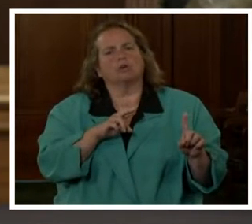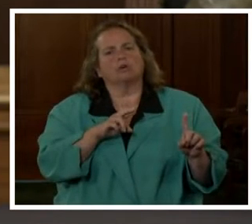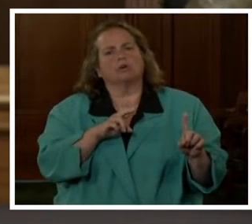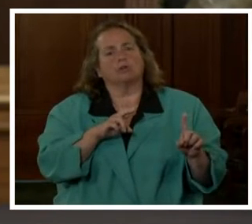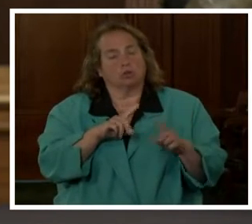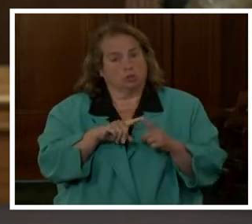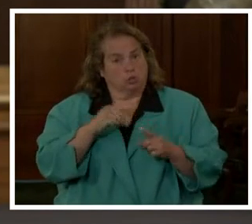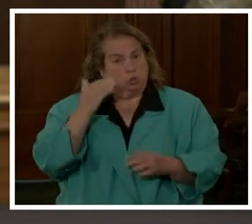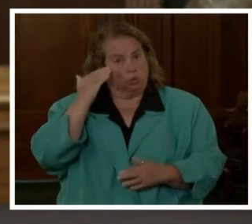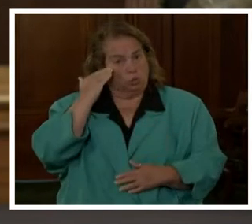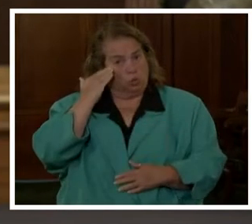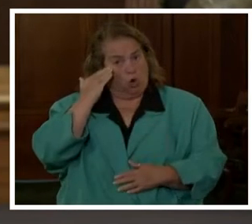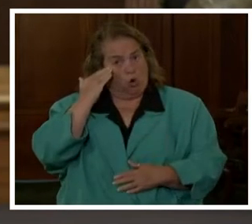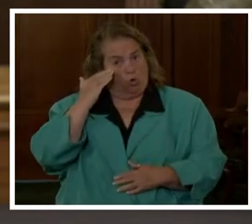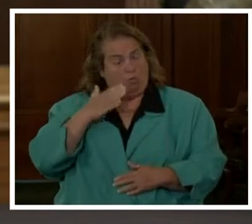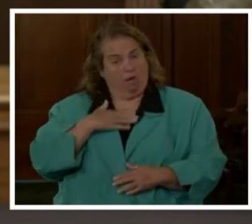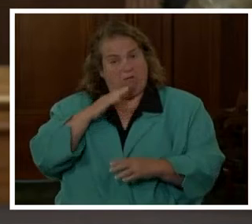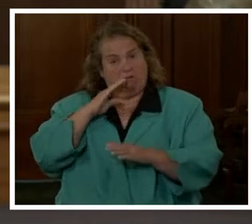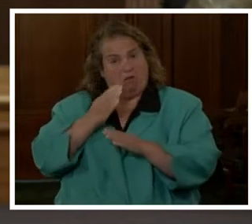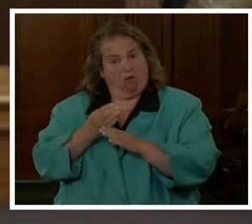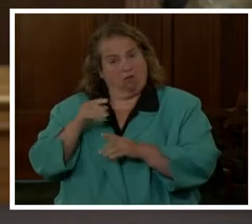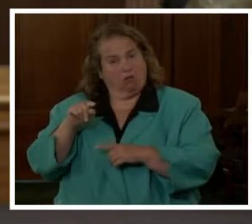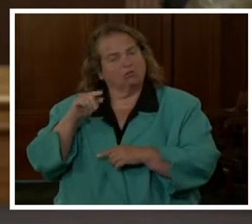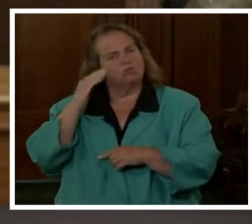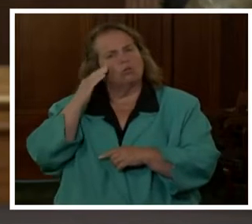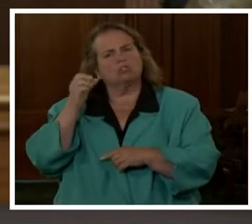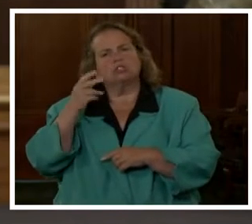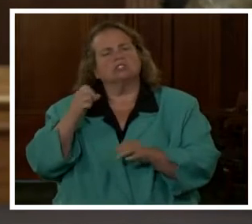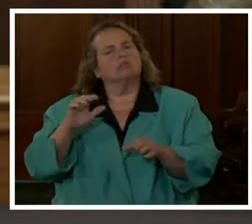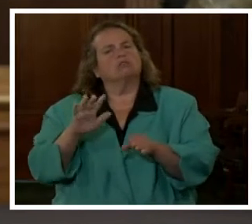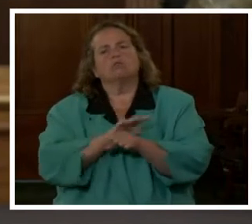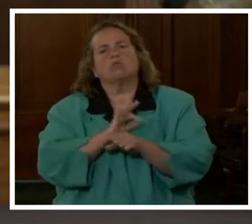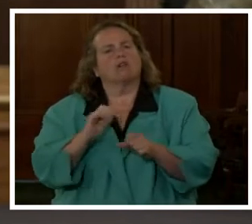To know Brianna, she was full of life.